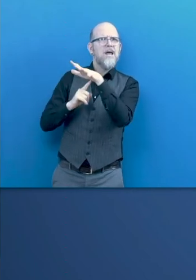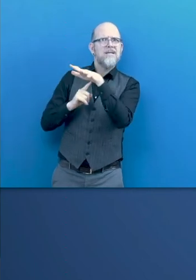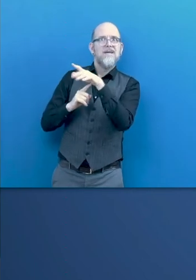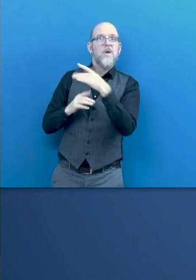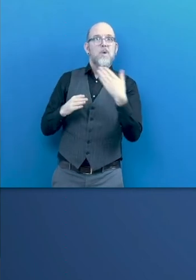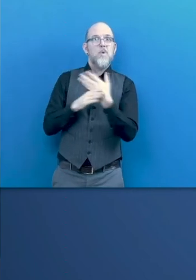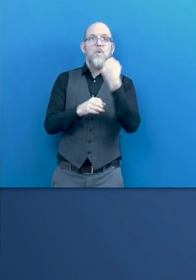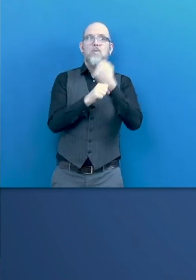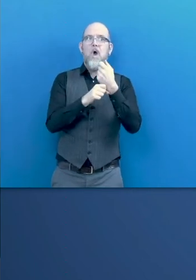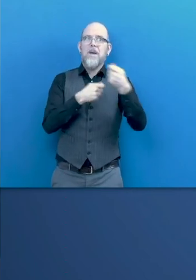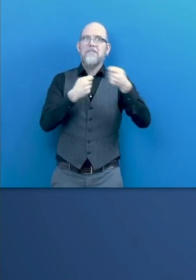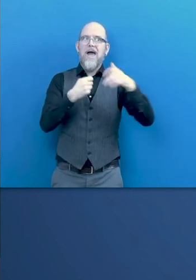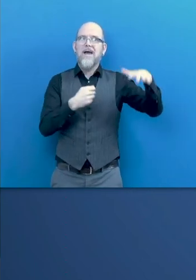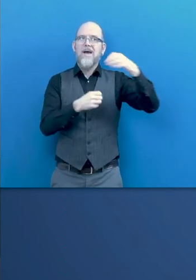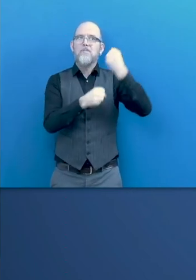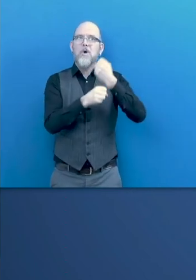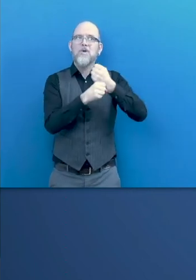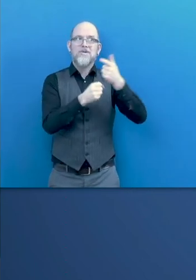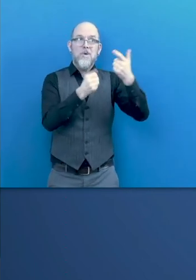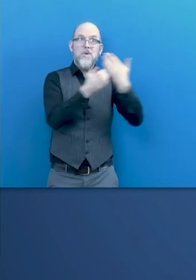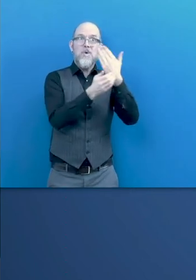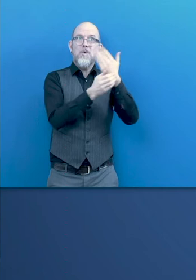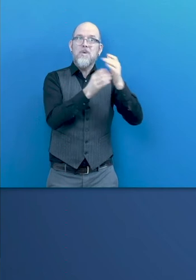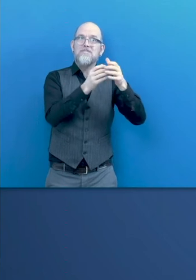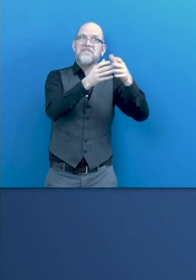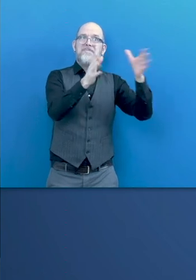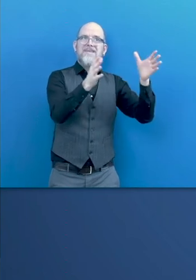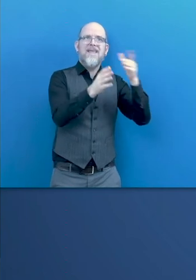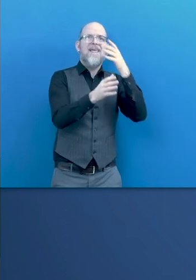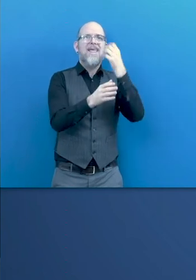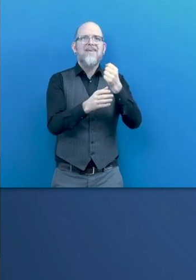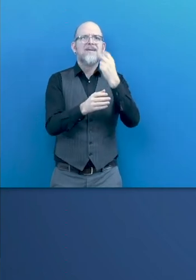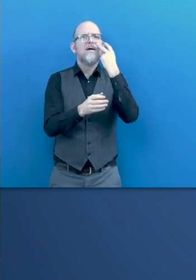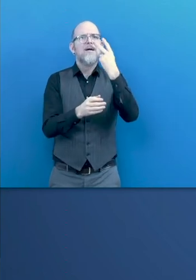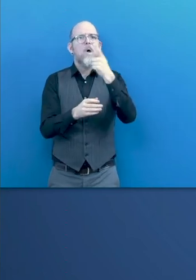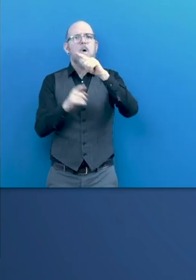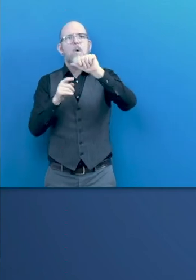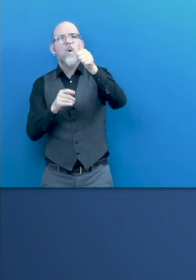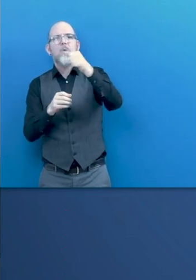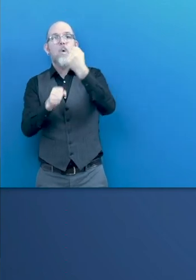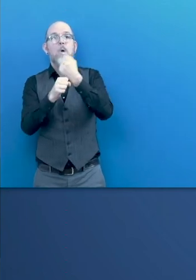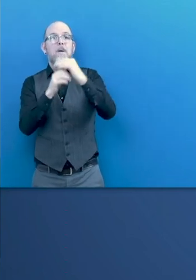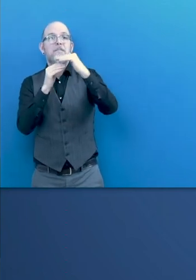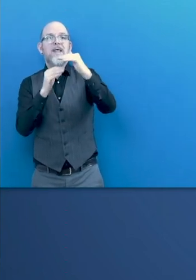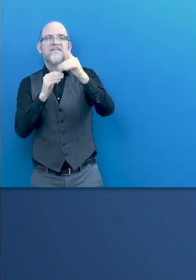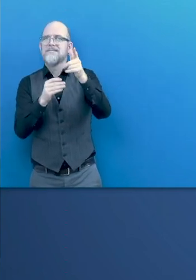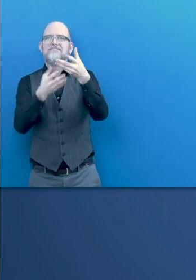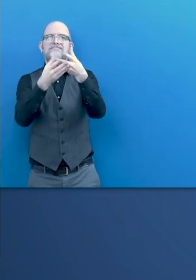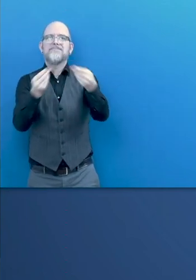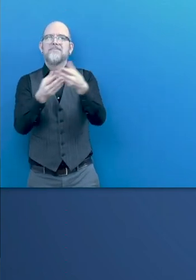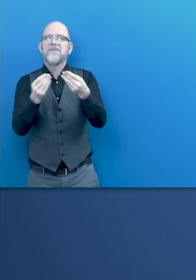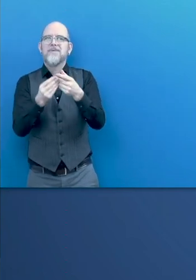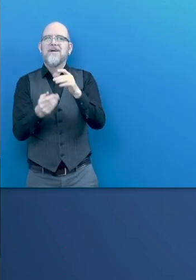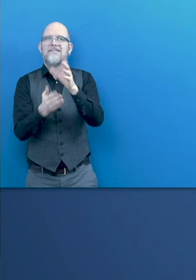it is leaving some occupations obsolete, it also promotes changes in traditional jobs and in